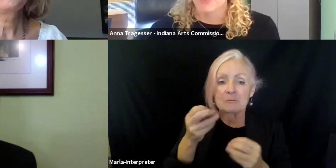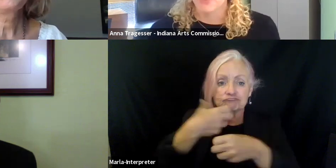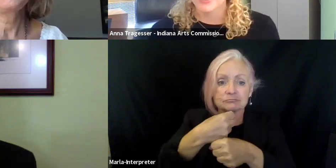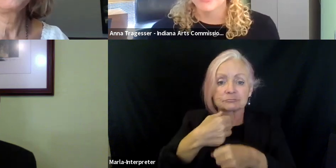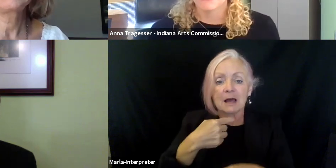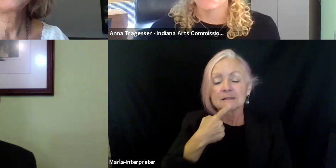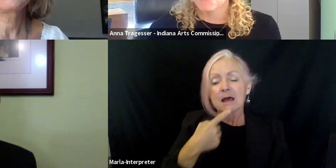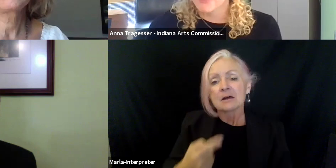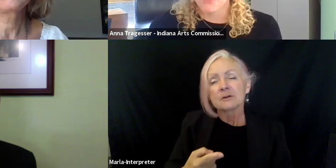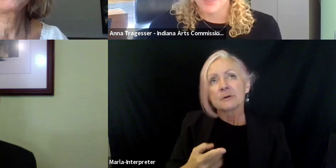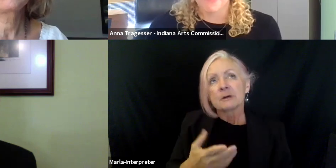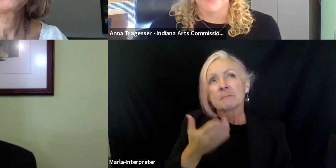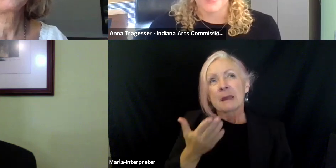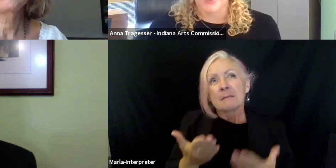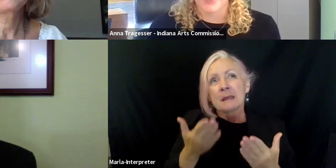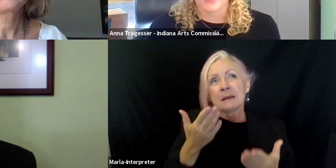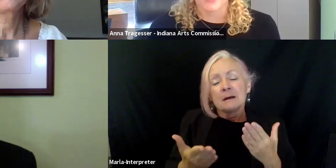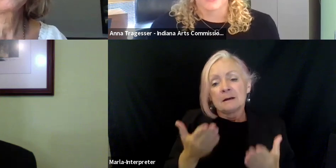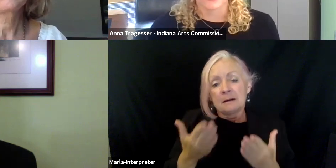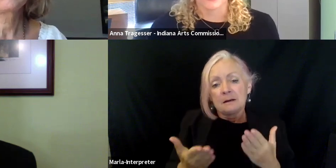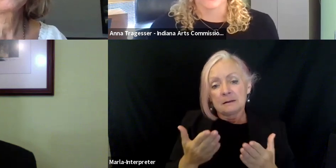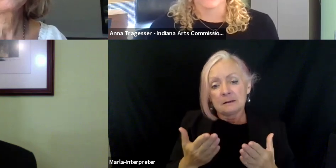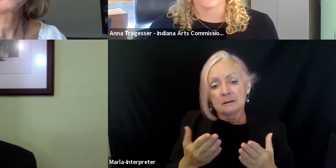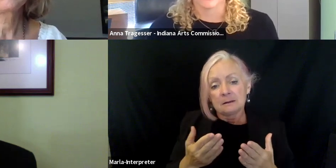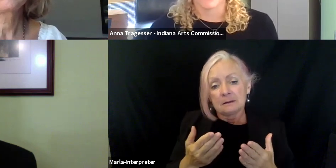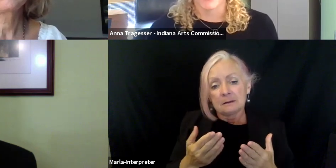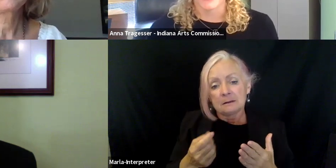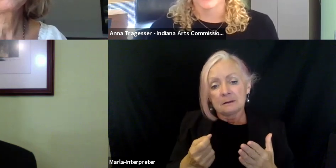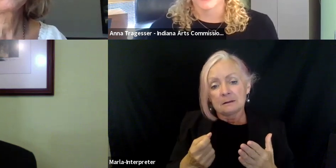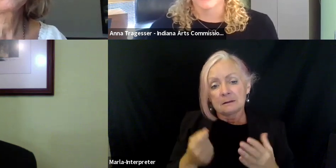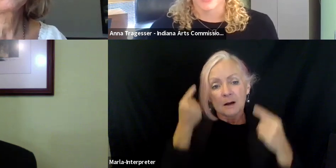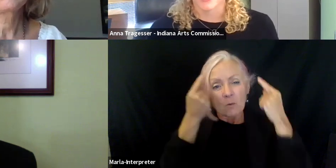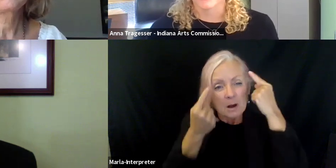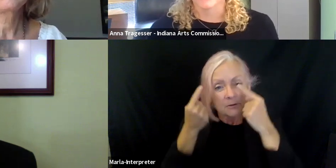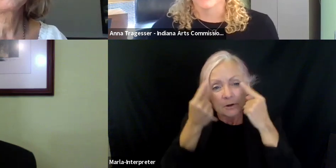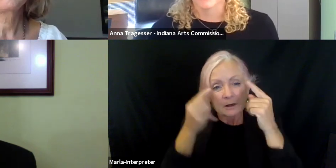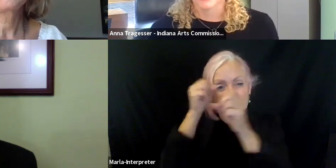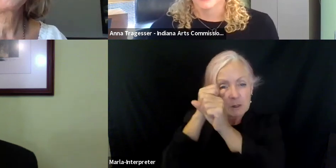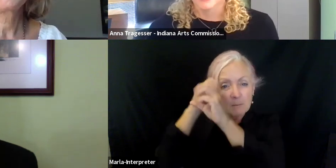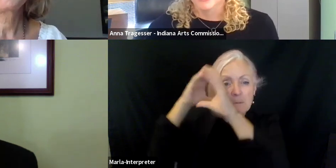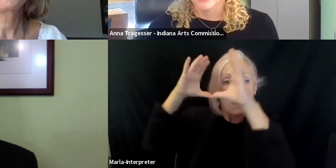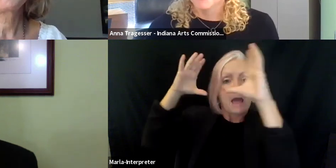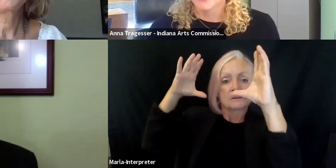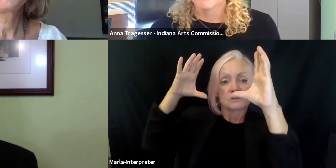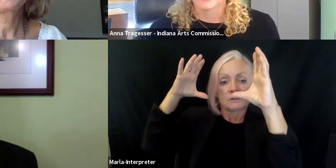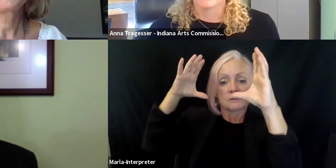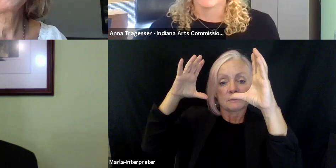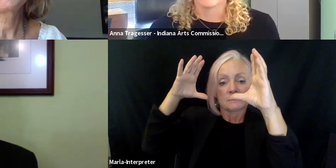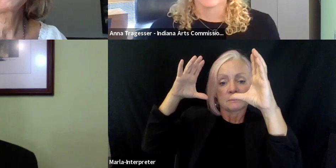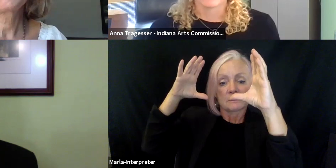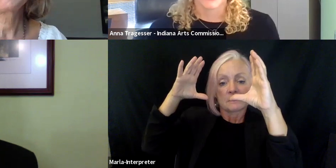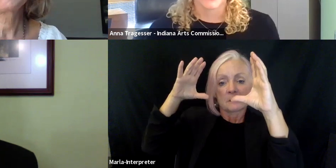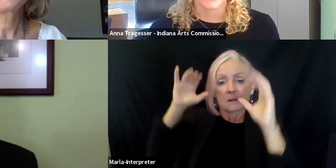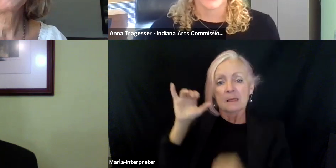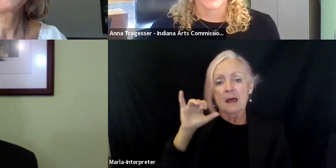I wonder maybe what it might be like to imagine this as kind of a,